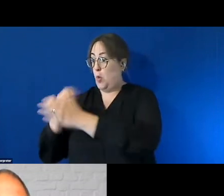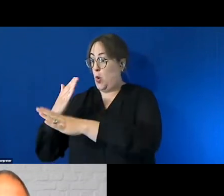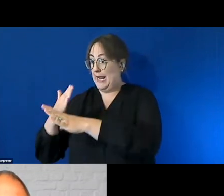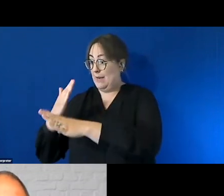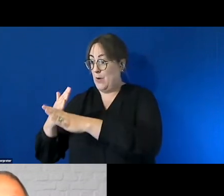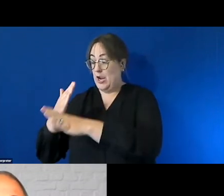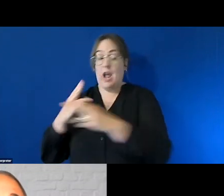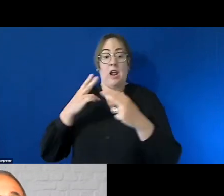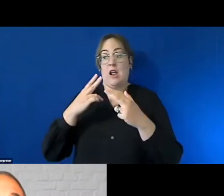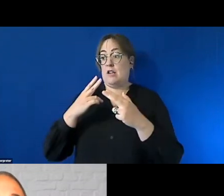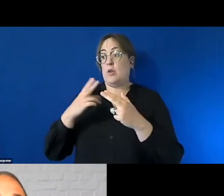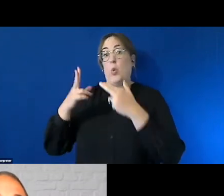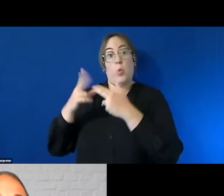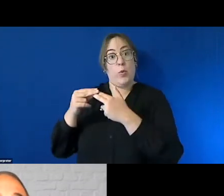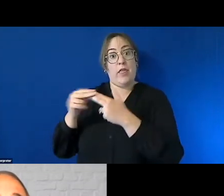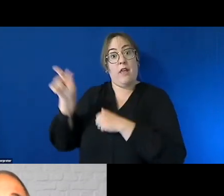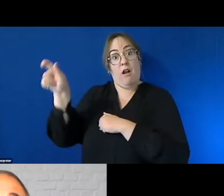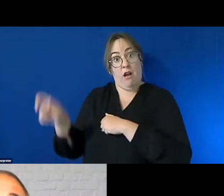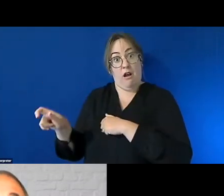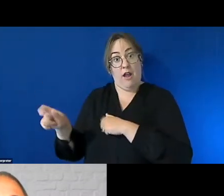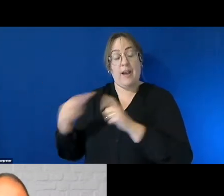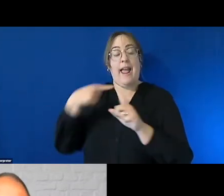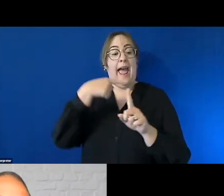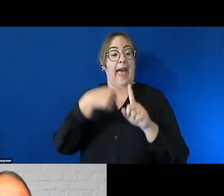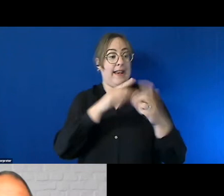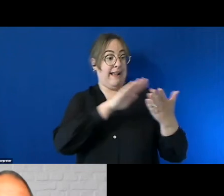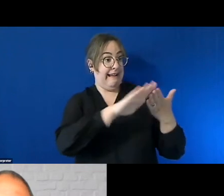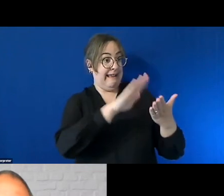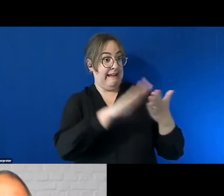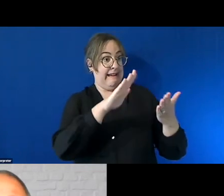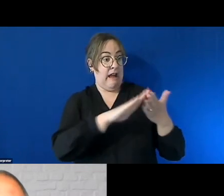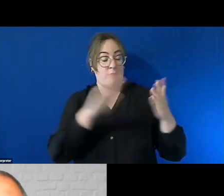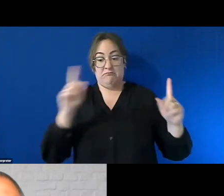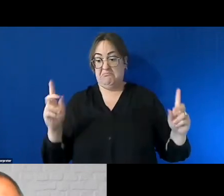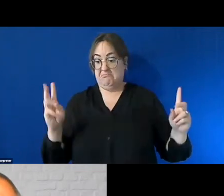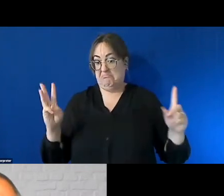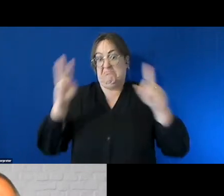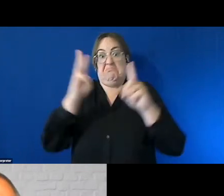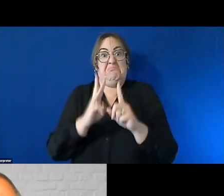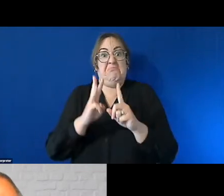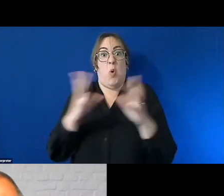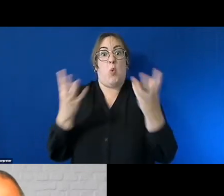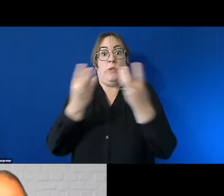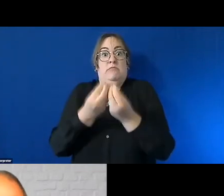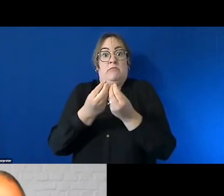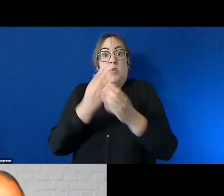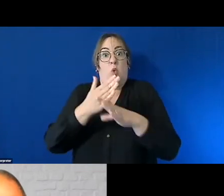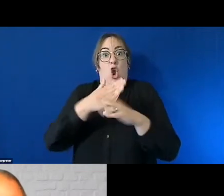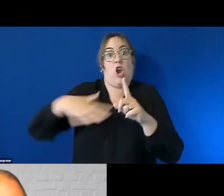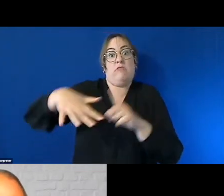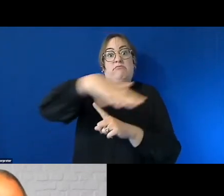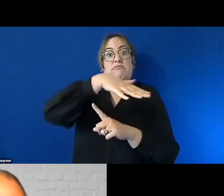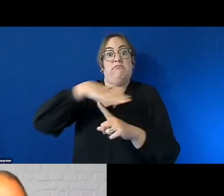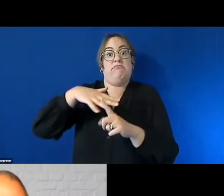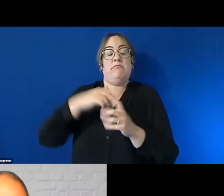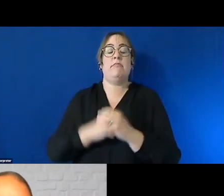employees which again was it was embraced by both sides but it also the funny thing is